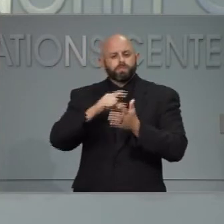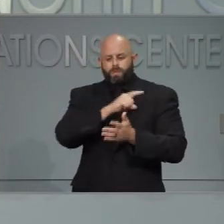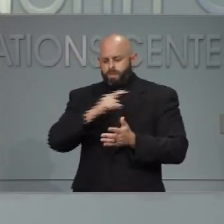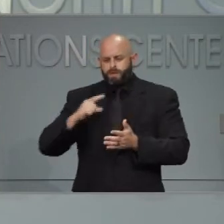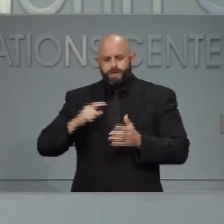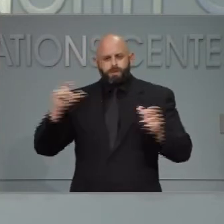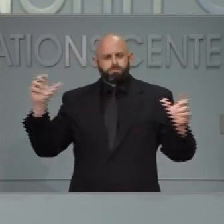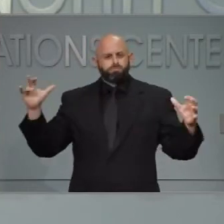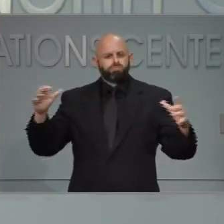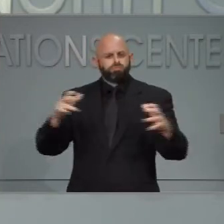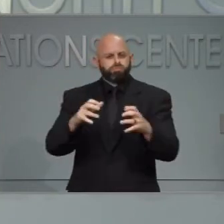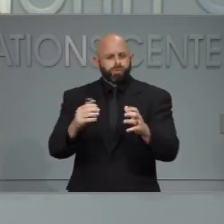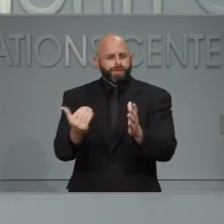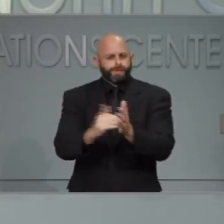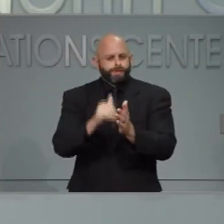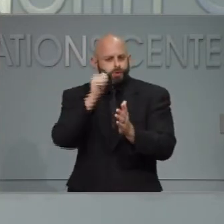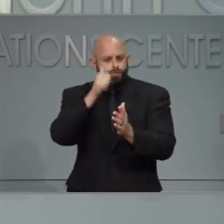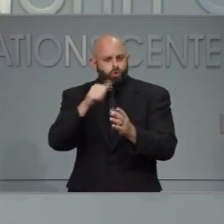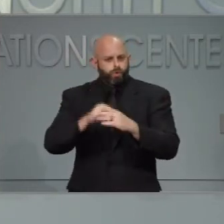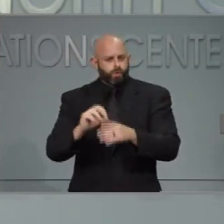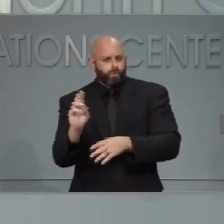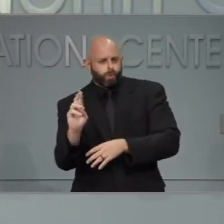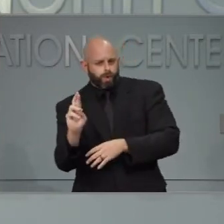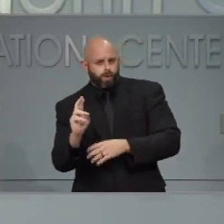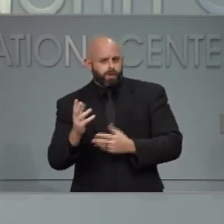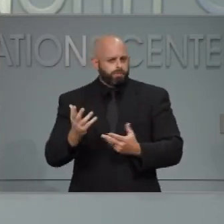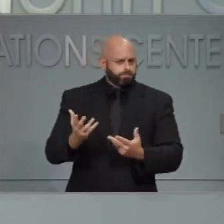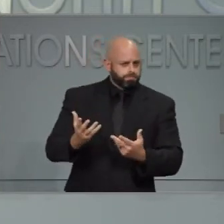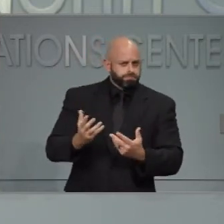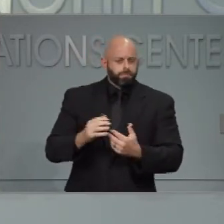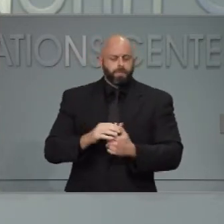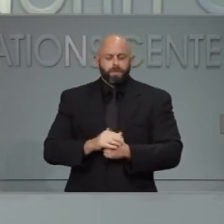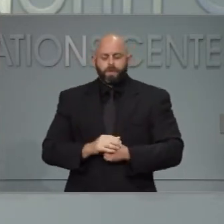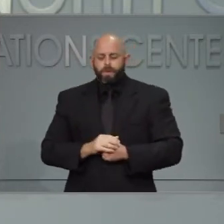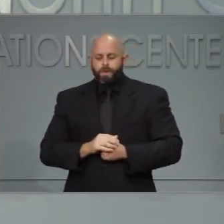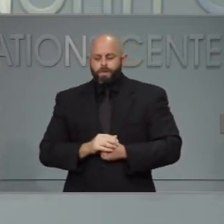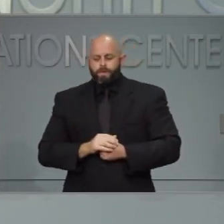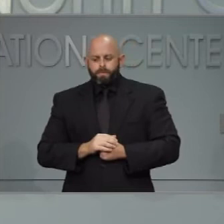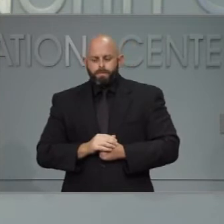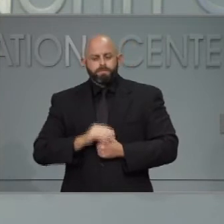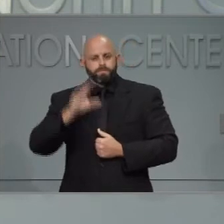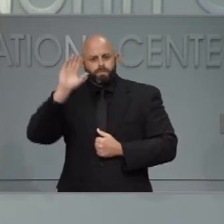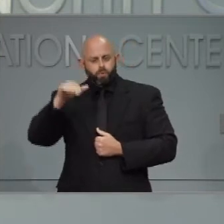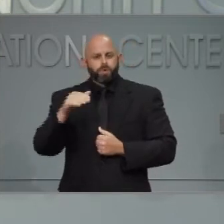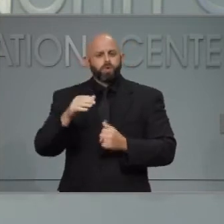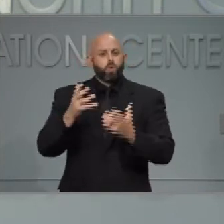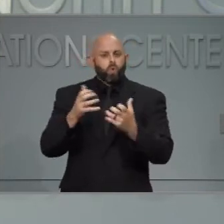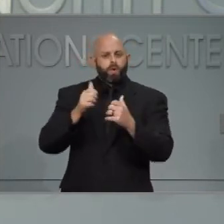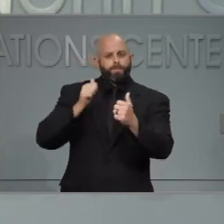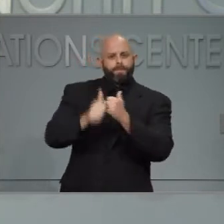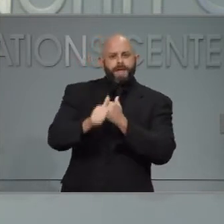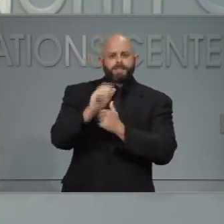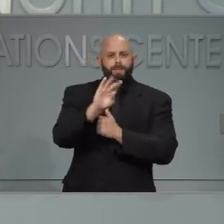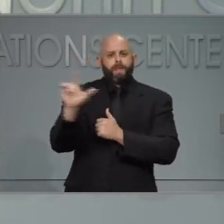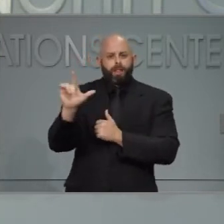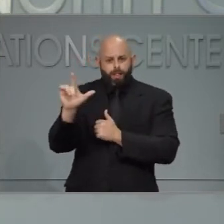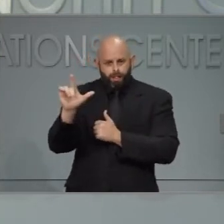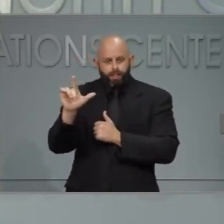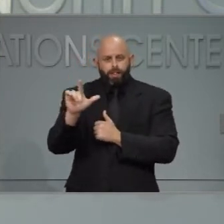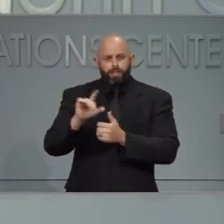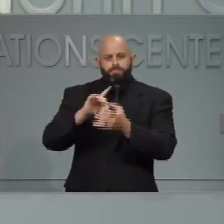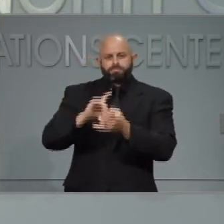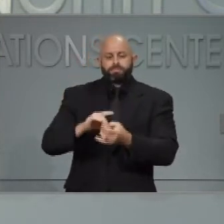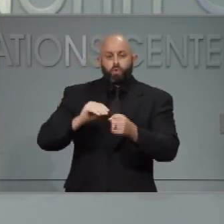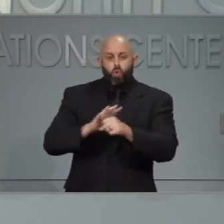And you may have seen bits and pieces now of the package, COVID relief package that they have, which would include